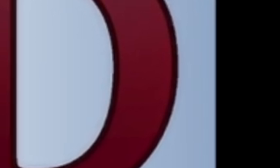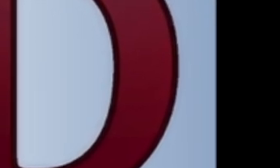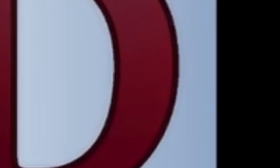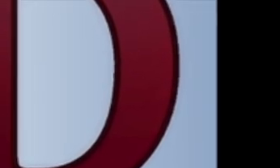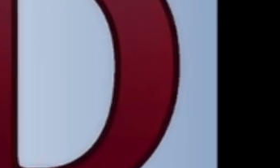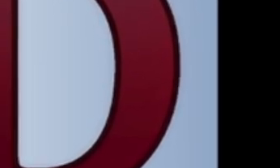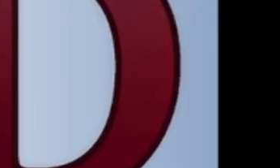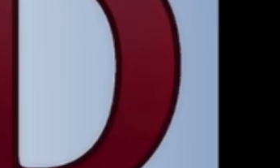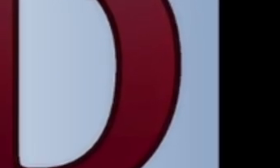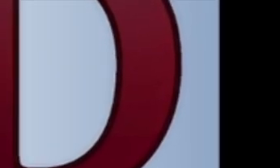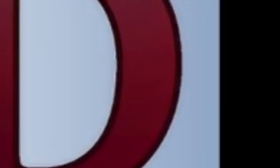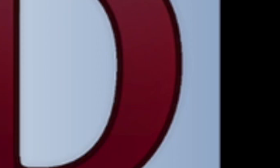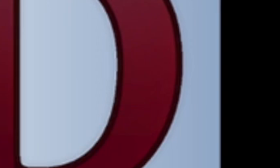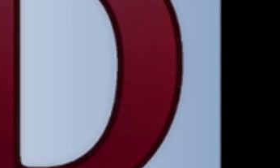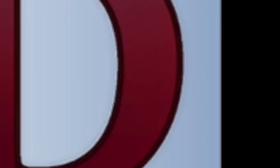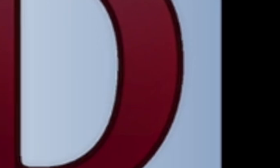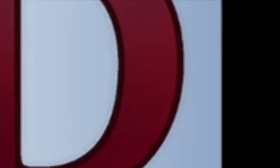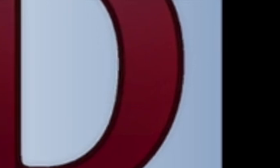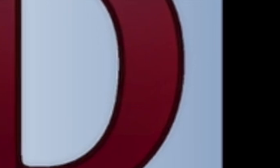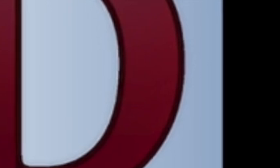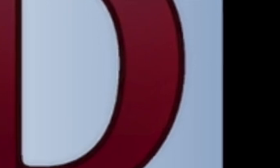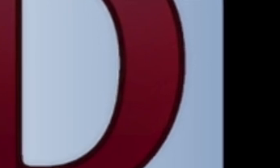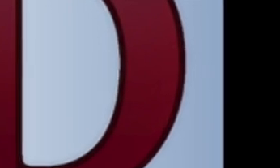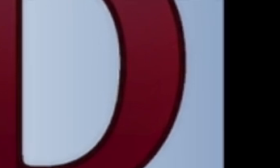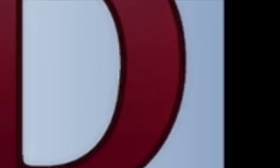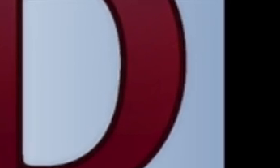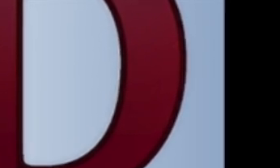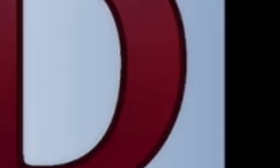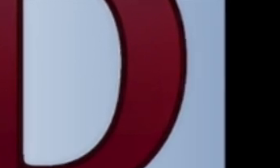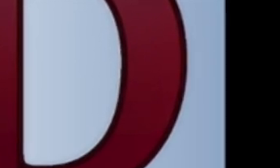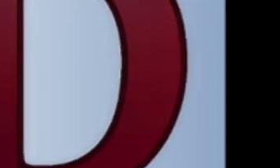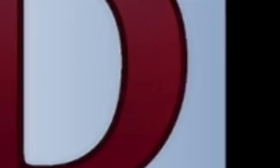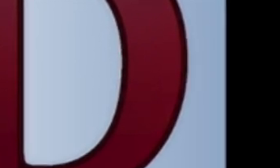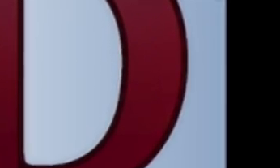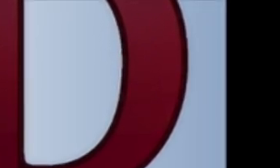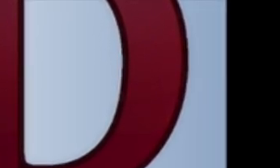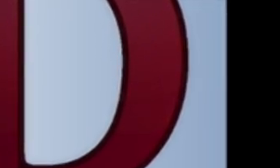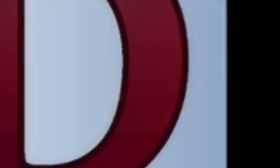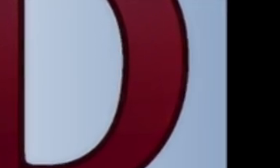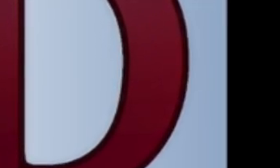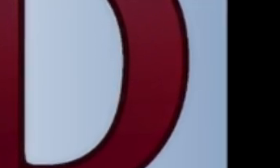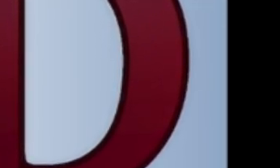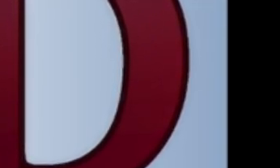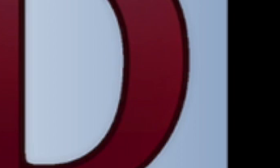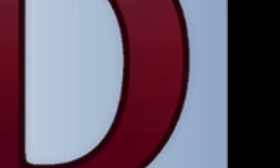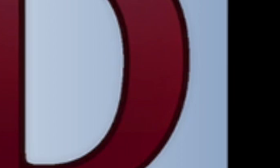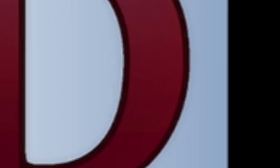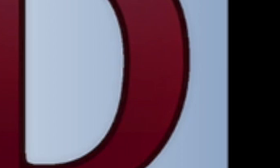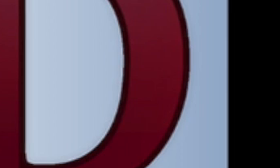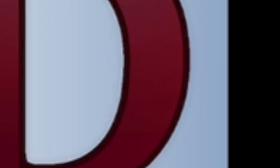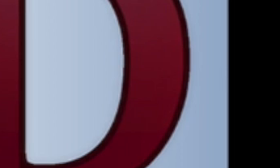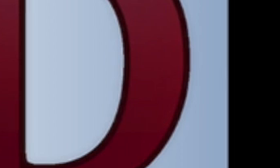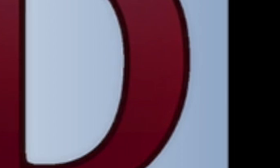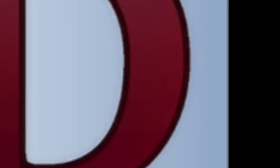participation and support. Until next time, take care, stay inspired, and let's continue working towards a more inclusive world.